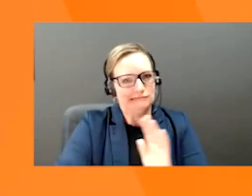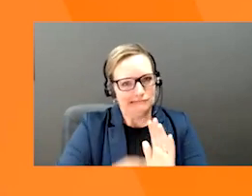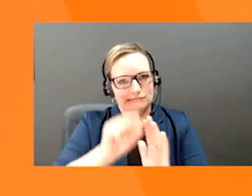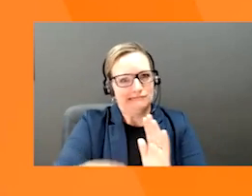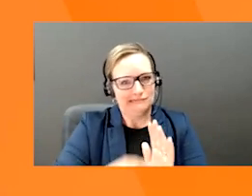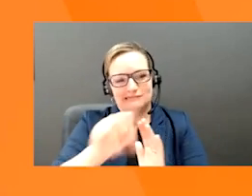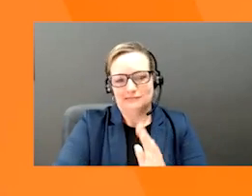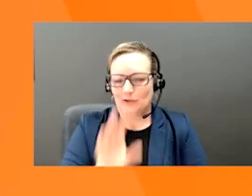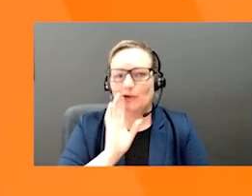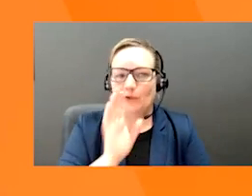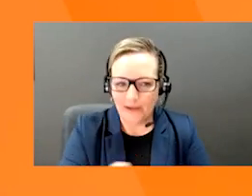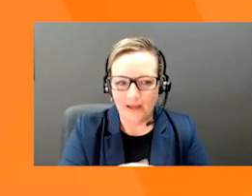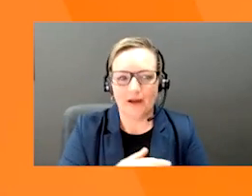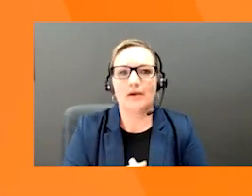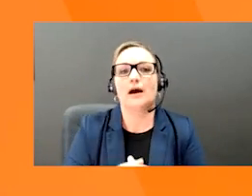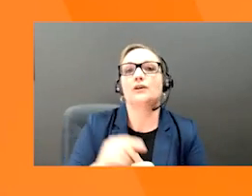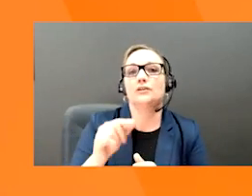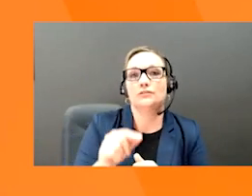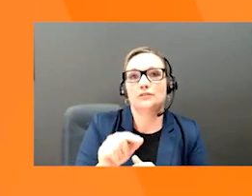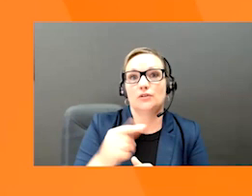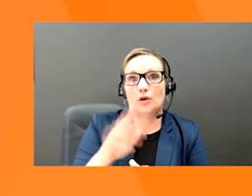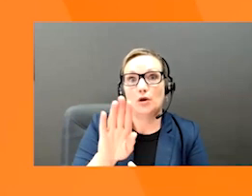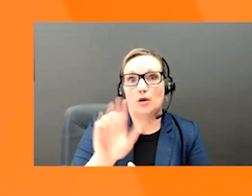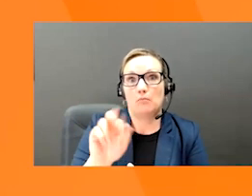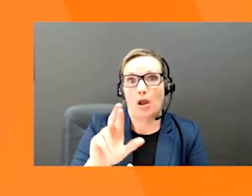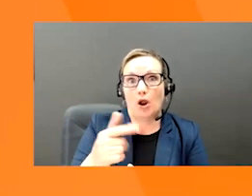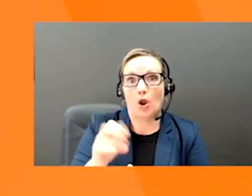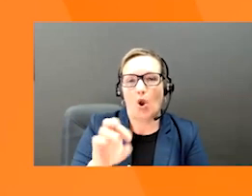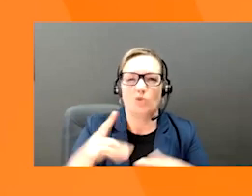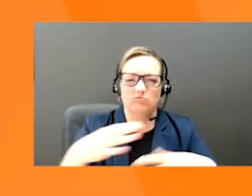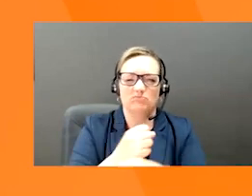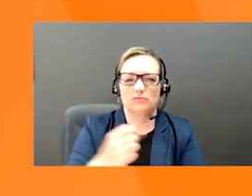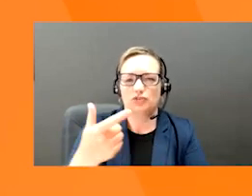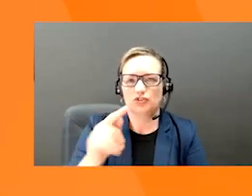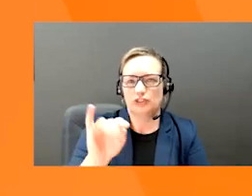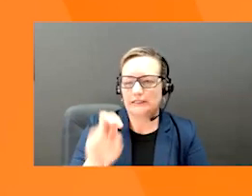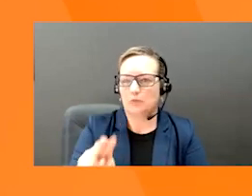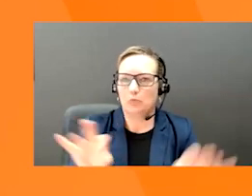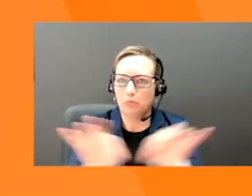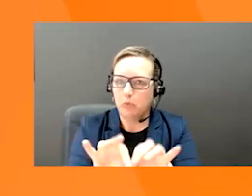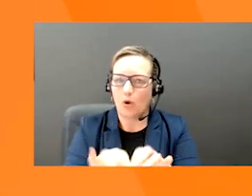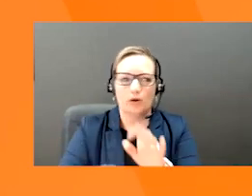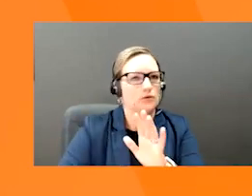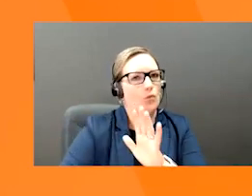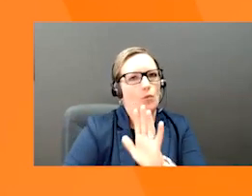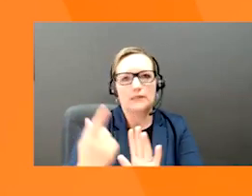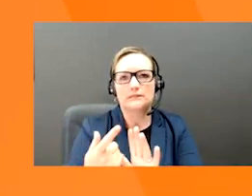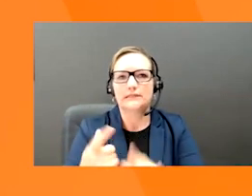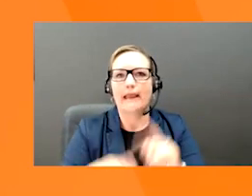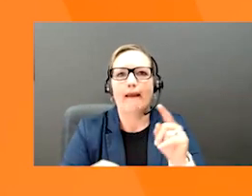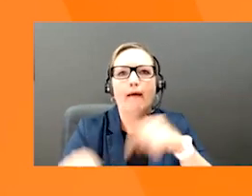of the other elements, but the GEETN is a one-time thing. You need to get it right from the start.